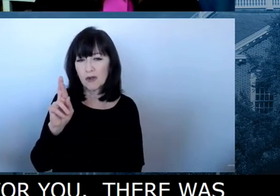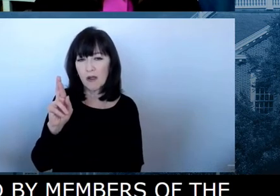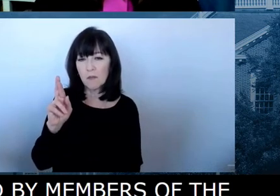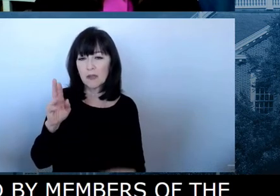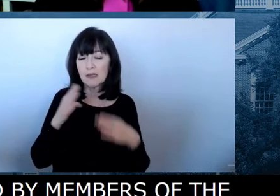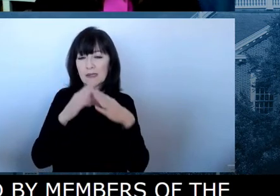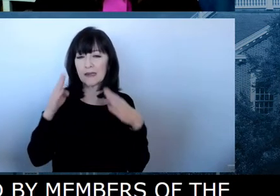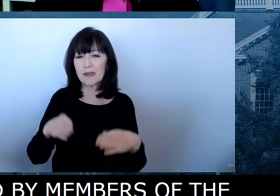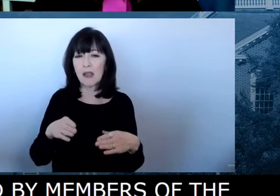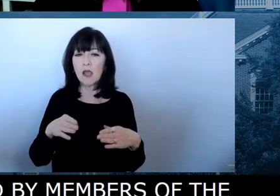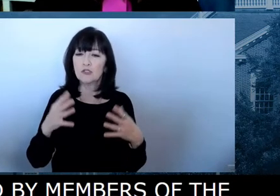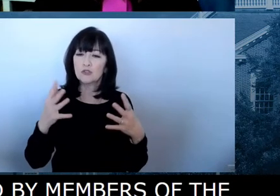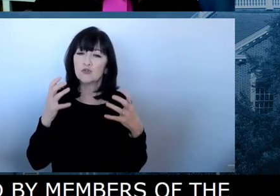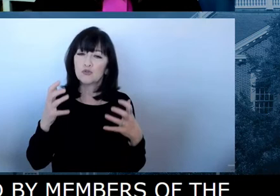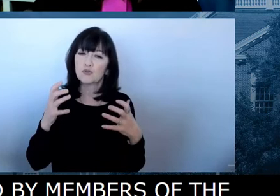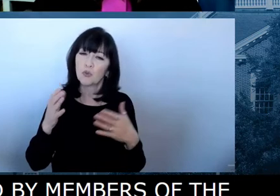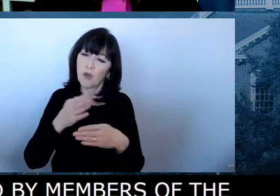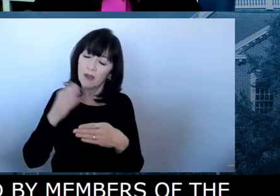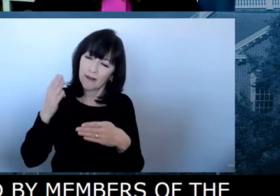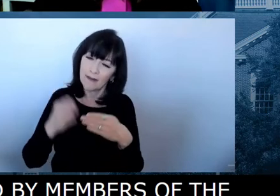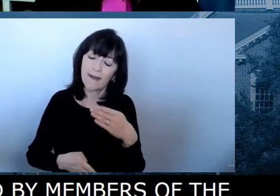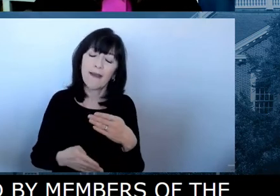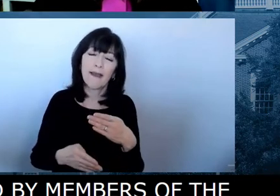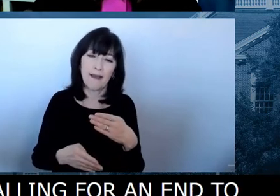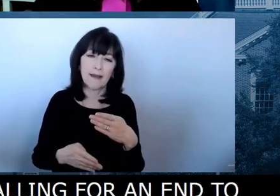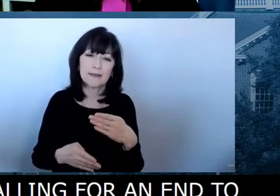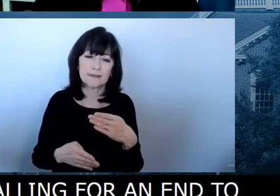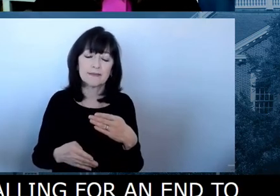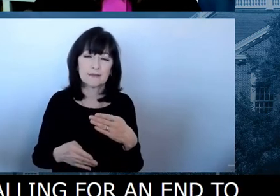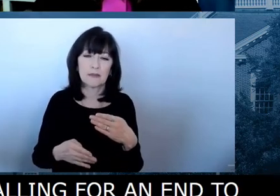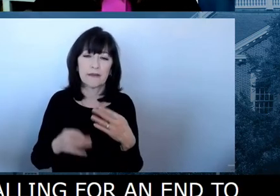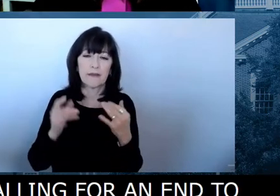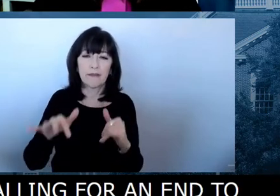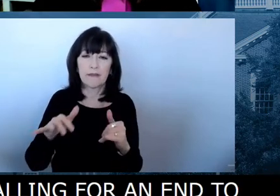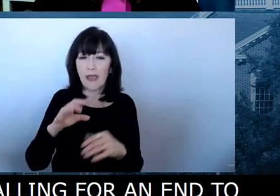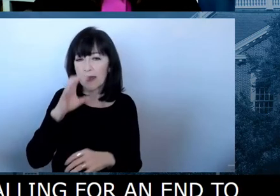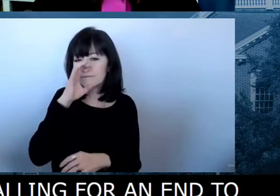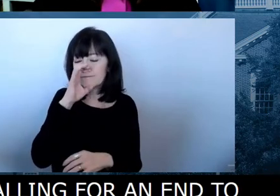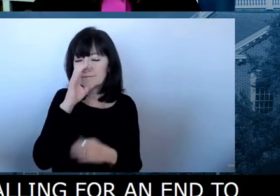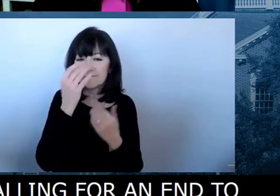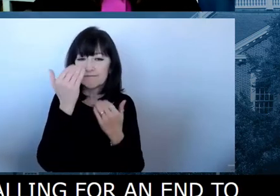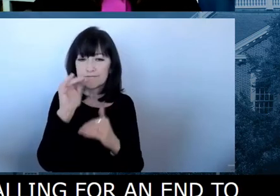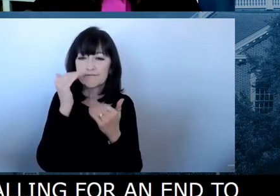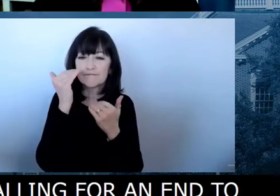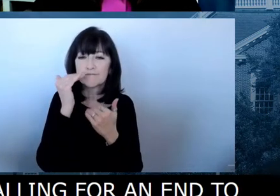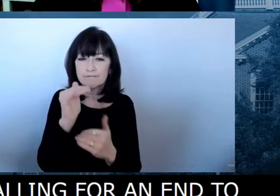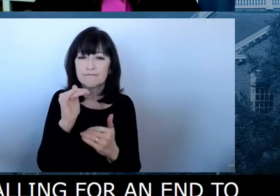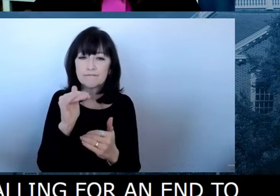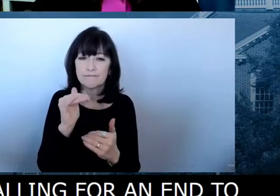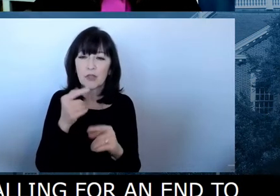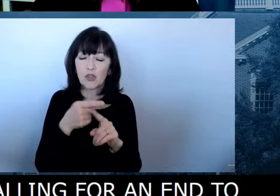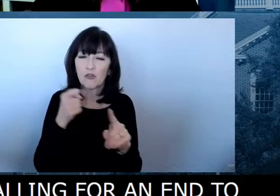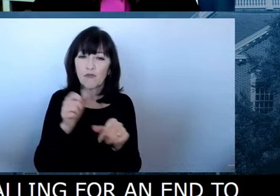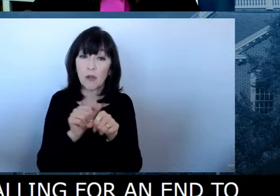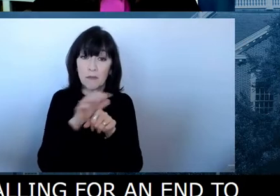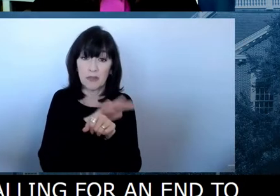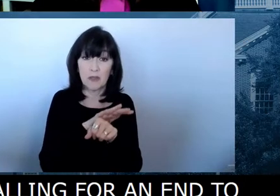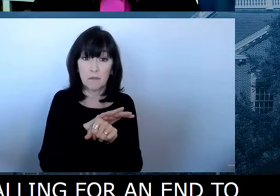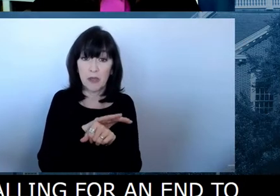an end to some of the pandemic-related restrictions. Uh, do you have any comment reaction to this letter?